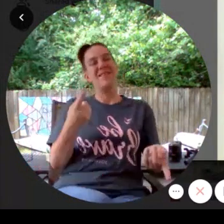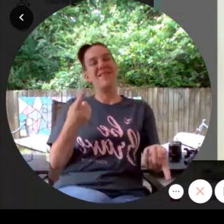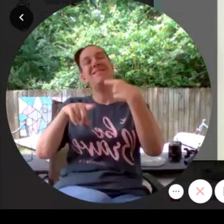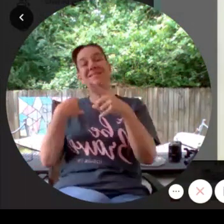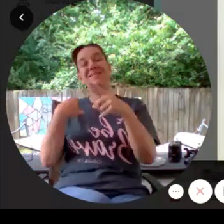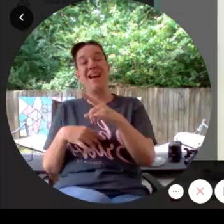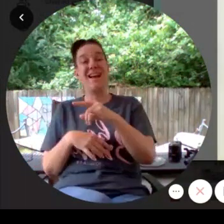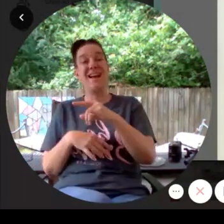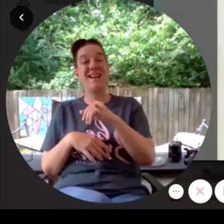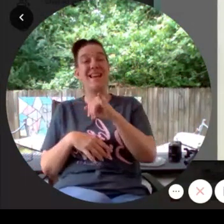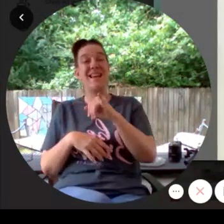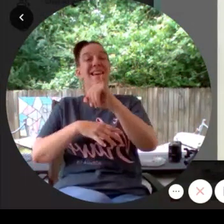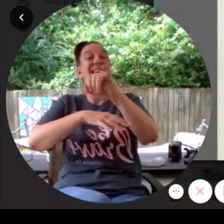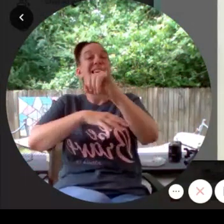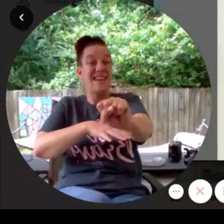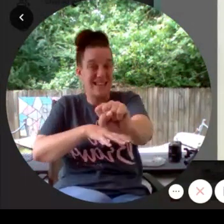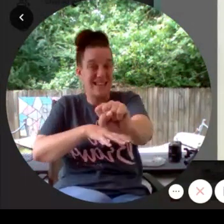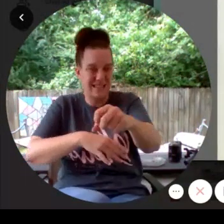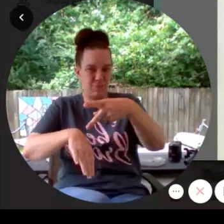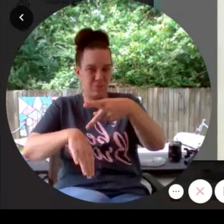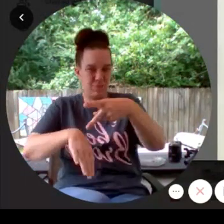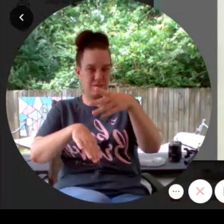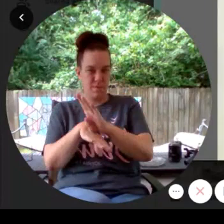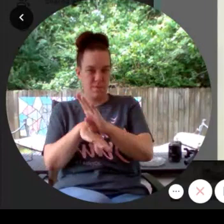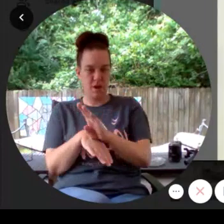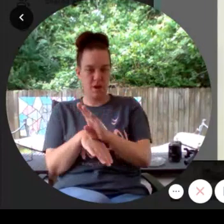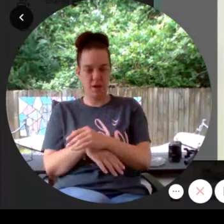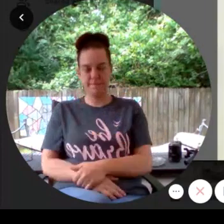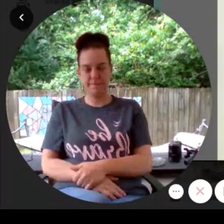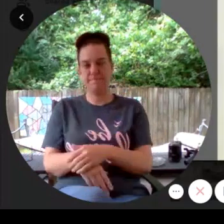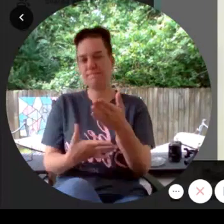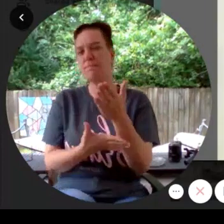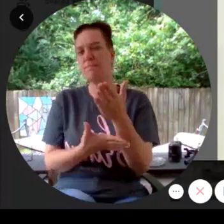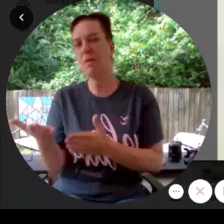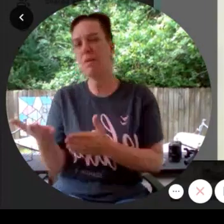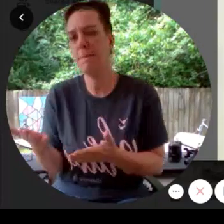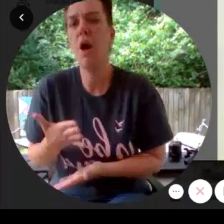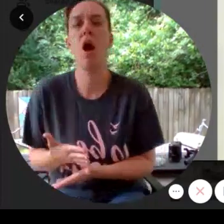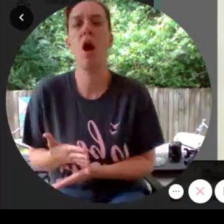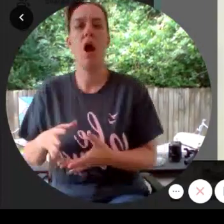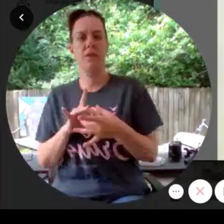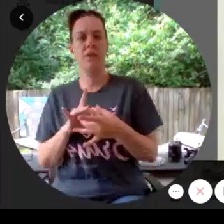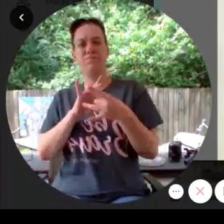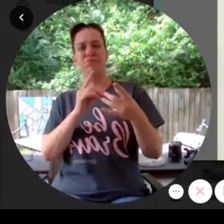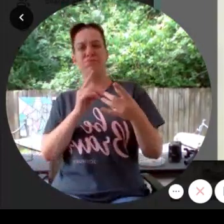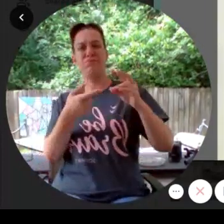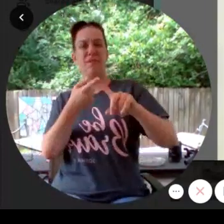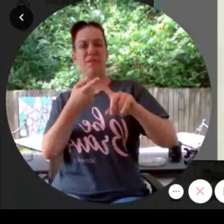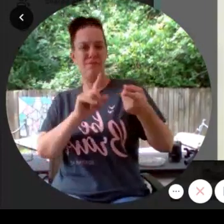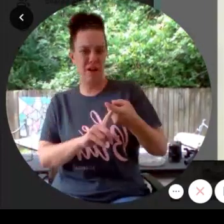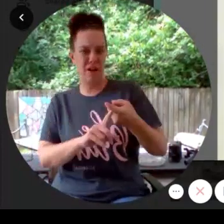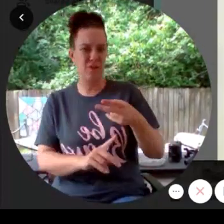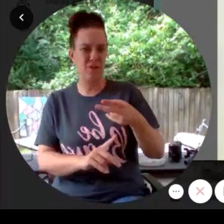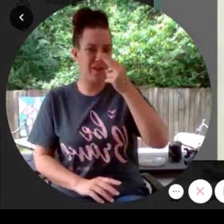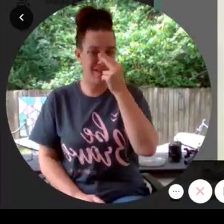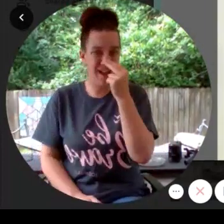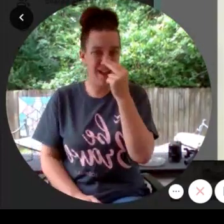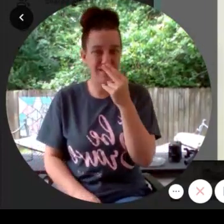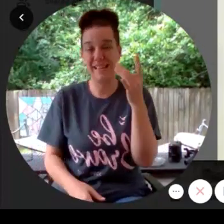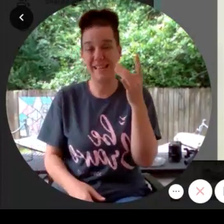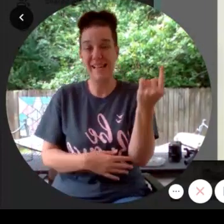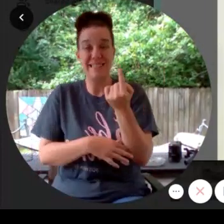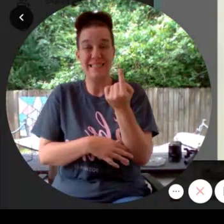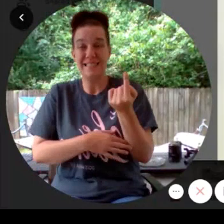Barkin. Part of being friends with Niles Sparks was sometimes having no